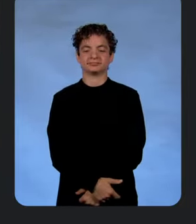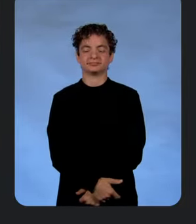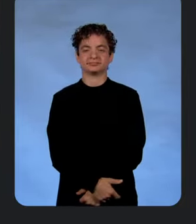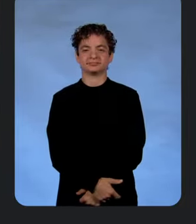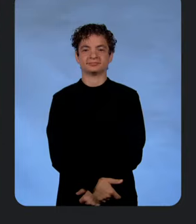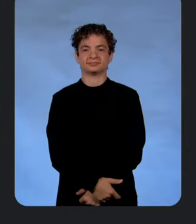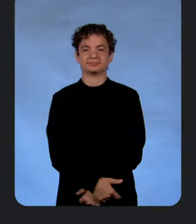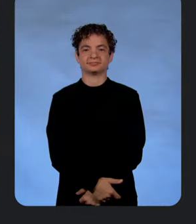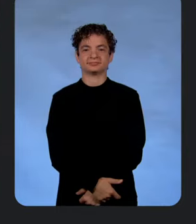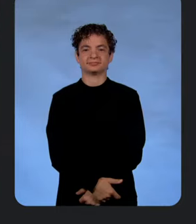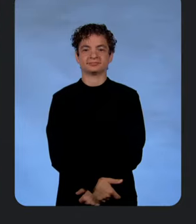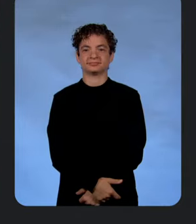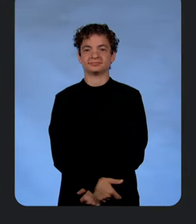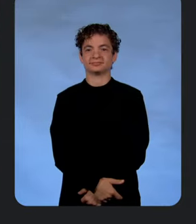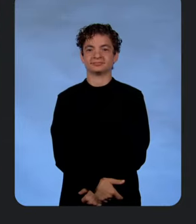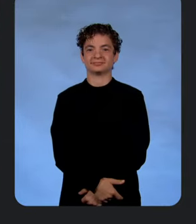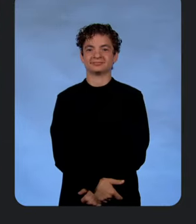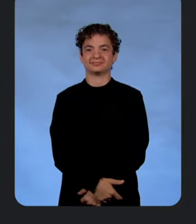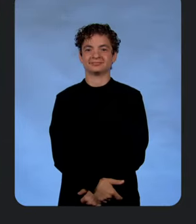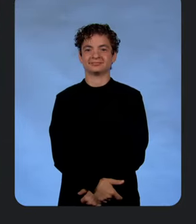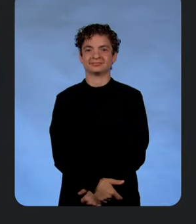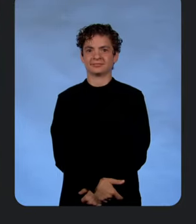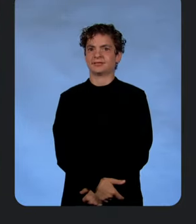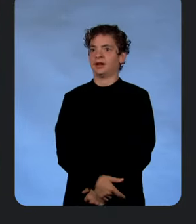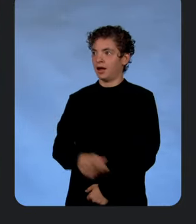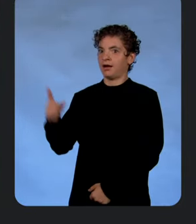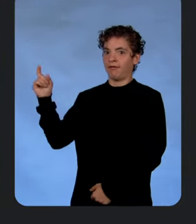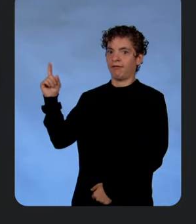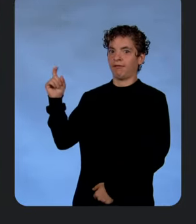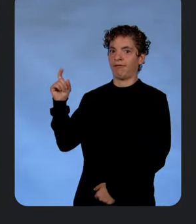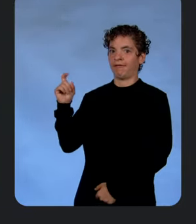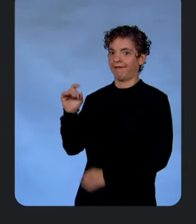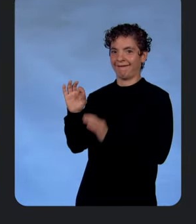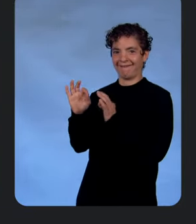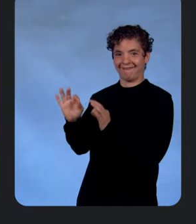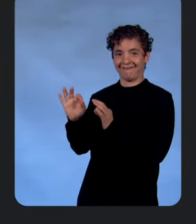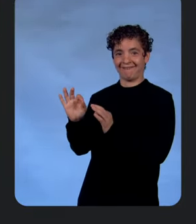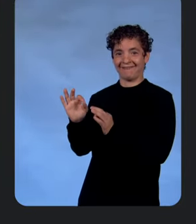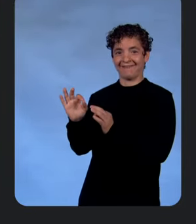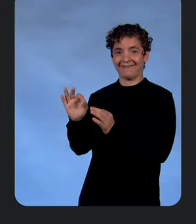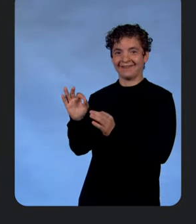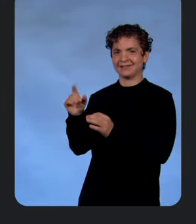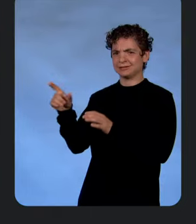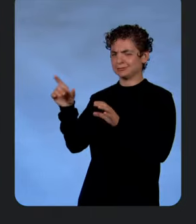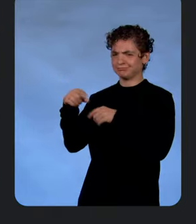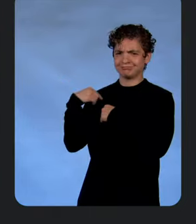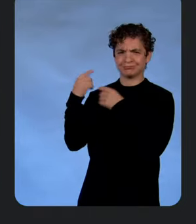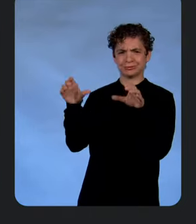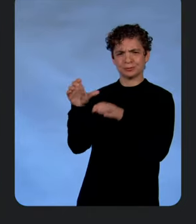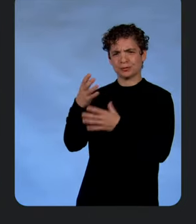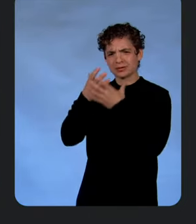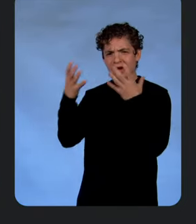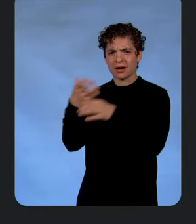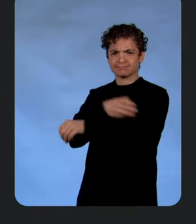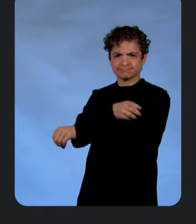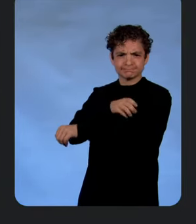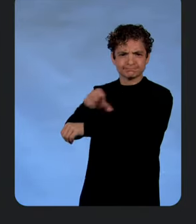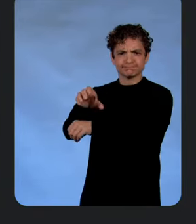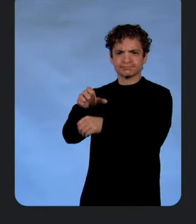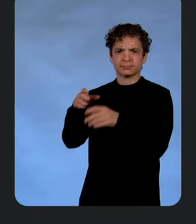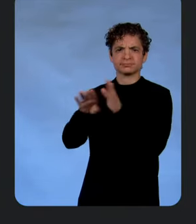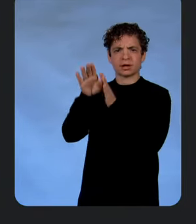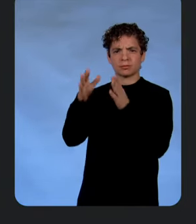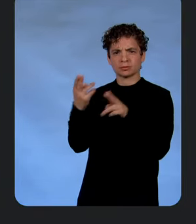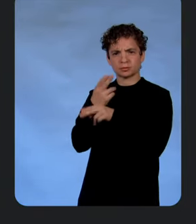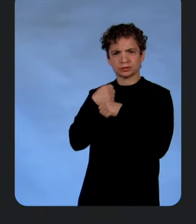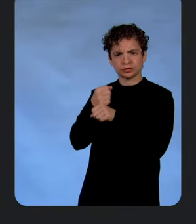That's a long walk. Good job. Good to see you. You're doing so much to enable our developers and developers everywhere to use Gen AI. Thank you